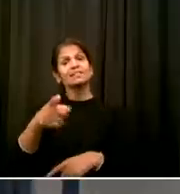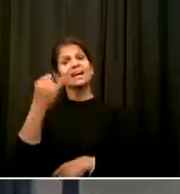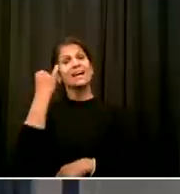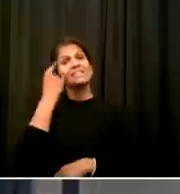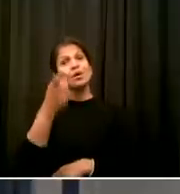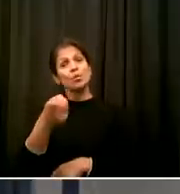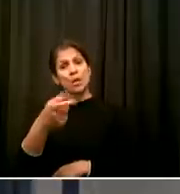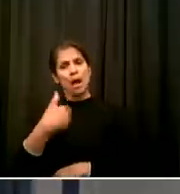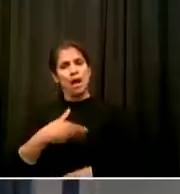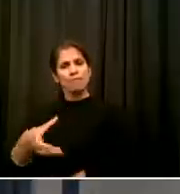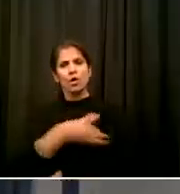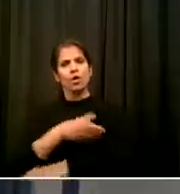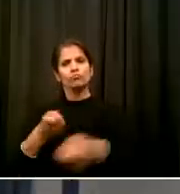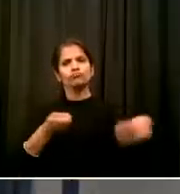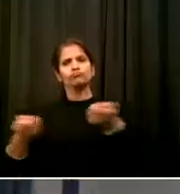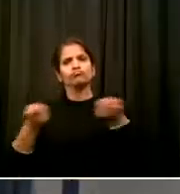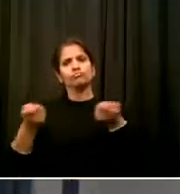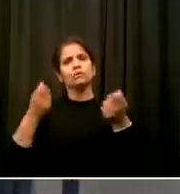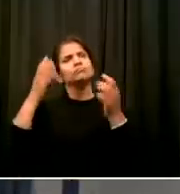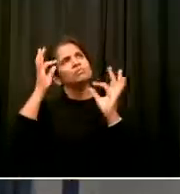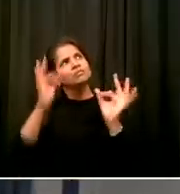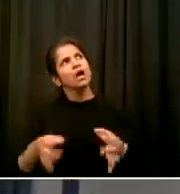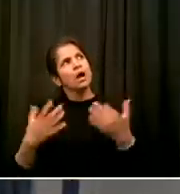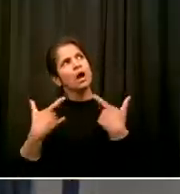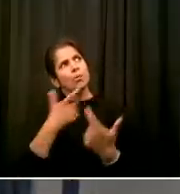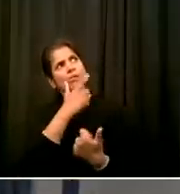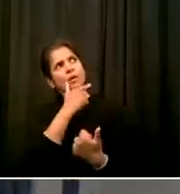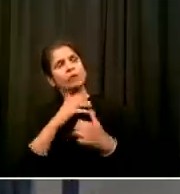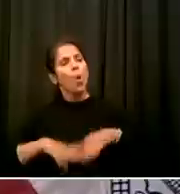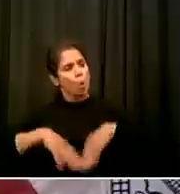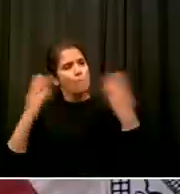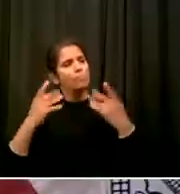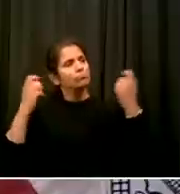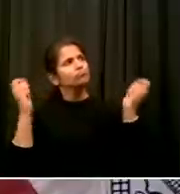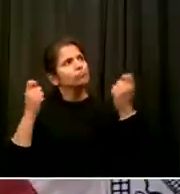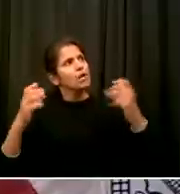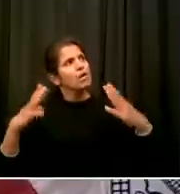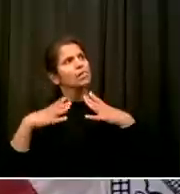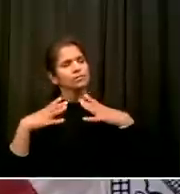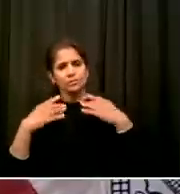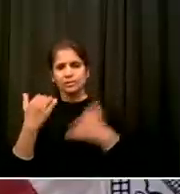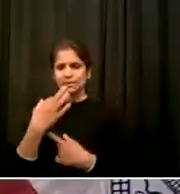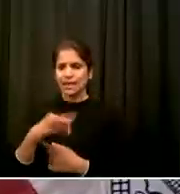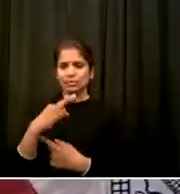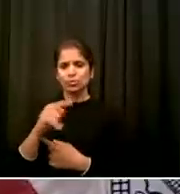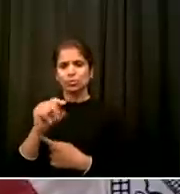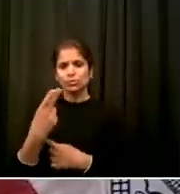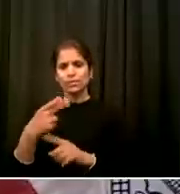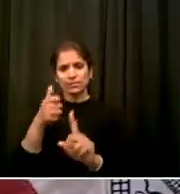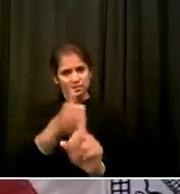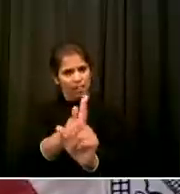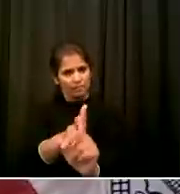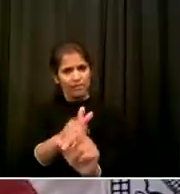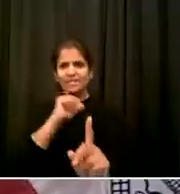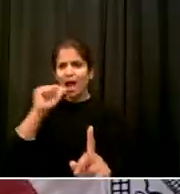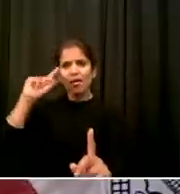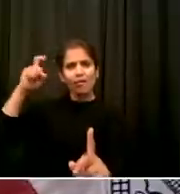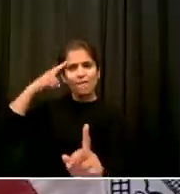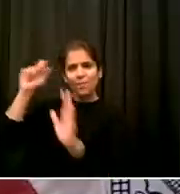transformational moment in our history? Okay, to the first question, yes, I can do it by executive order and I'll be doing that later on today